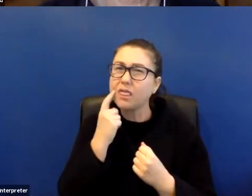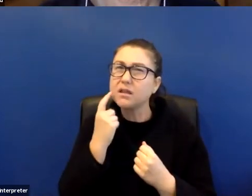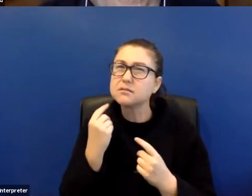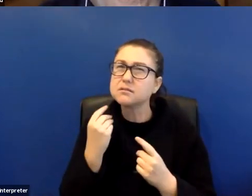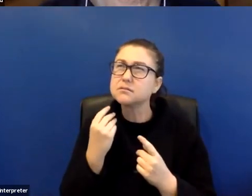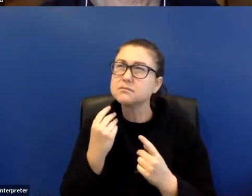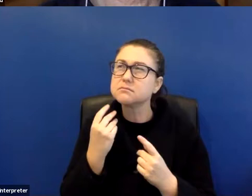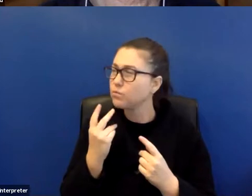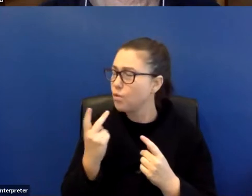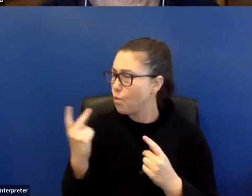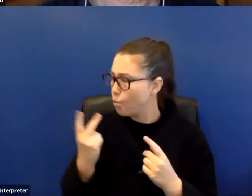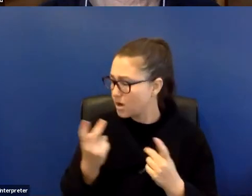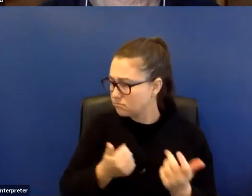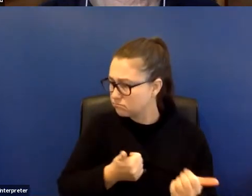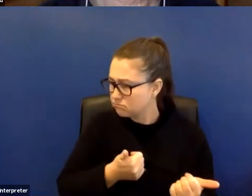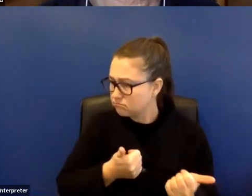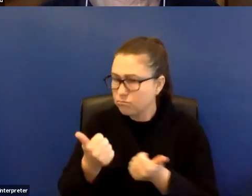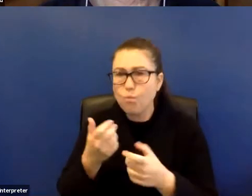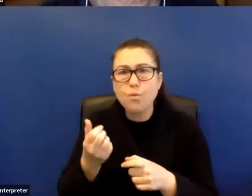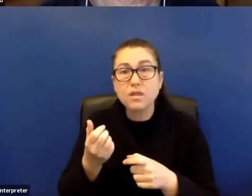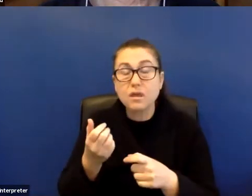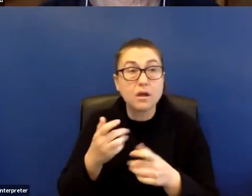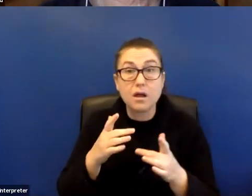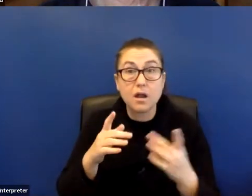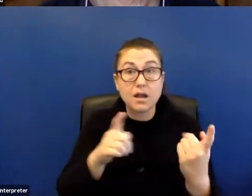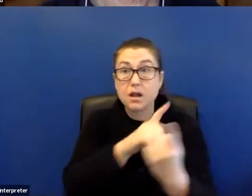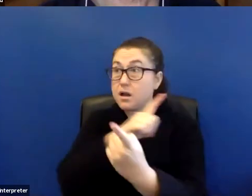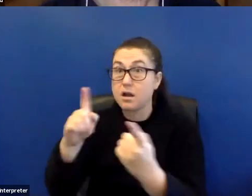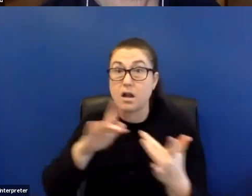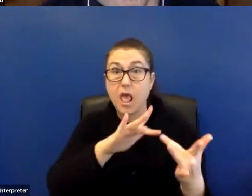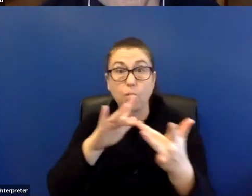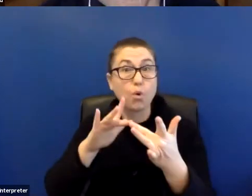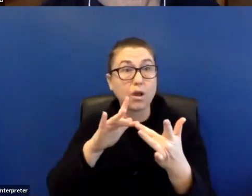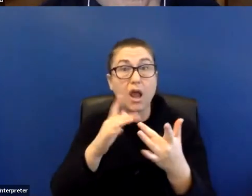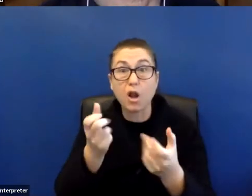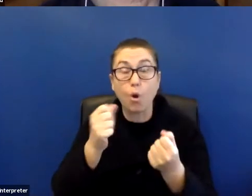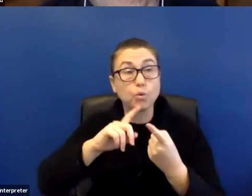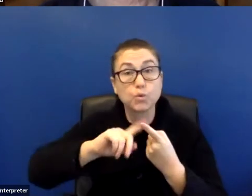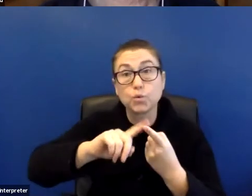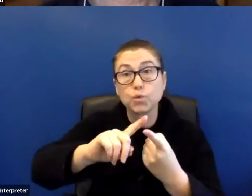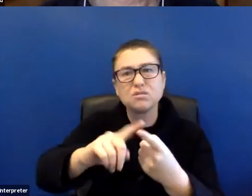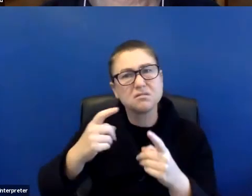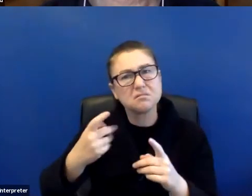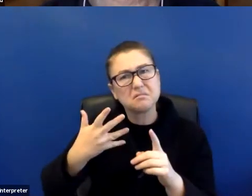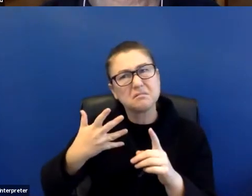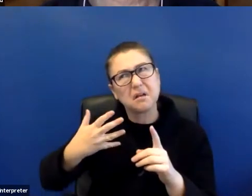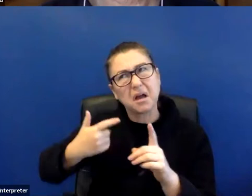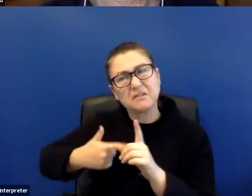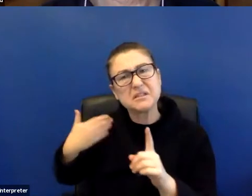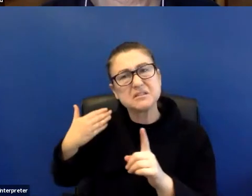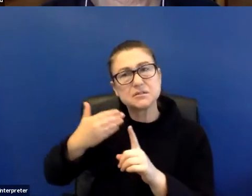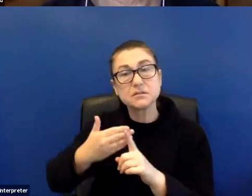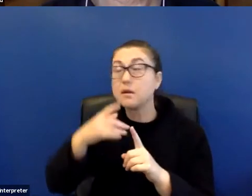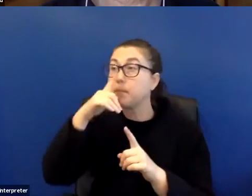creating and maintaining those networks over the last five years in terms of the kind of people who are interested in